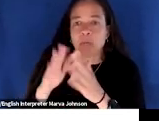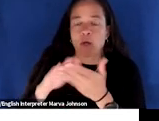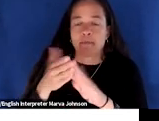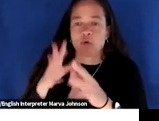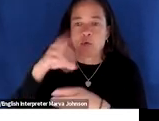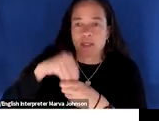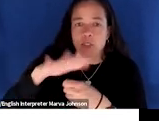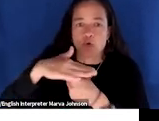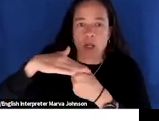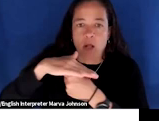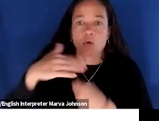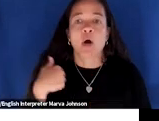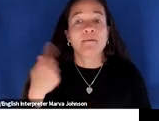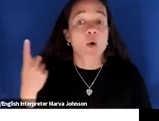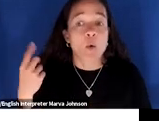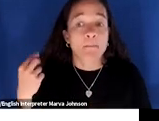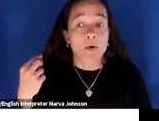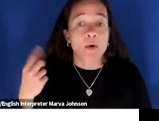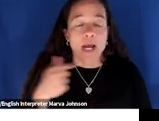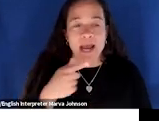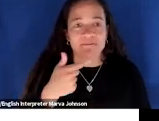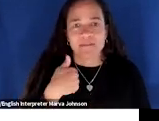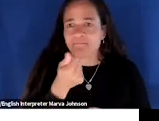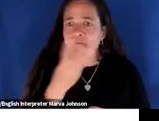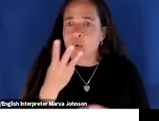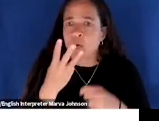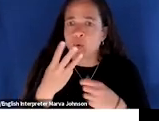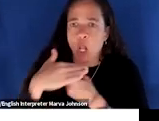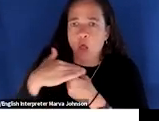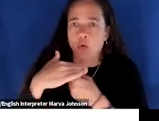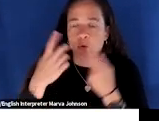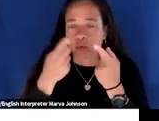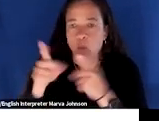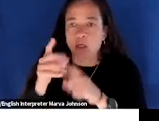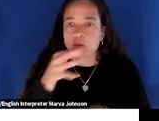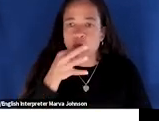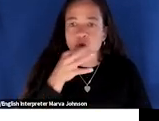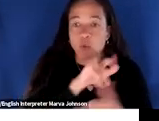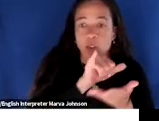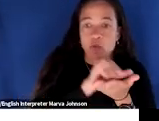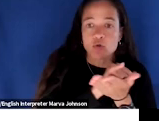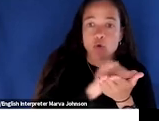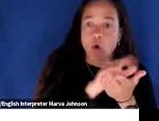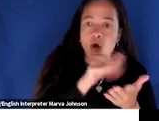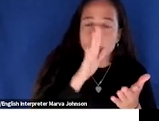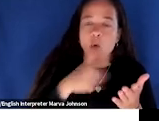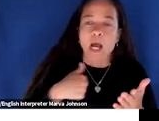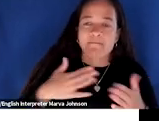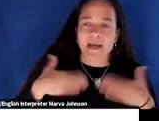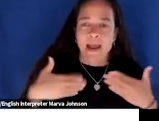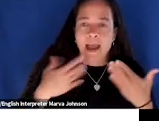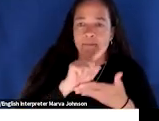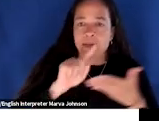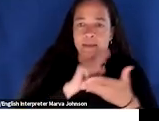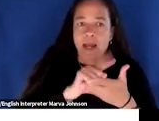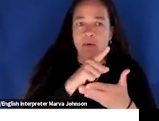more here i think a couple locals coming up so i actually think i have three of these new york uh in just a couple days going to have a happy hour all these smiling faces